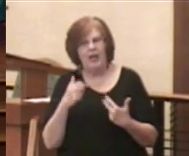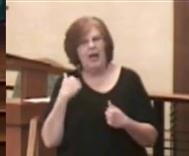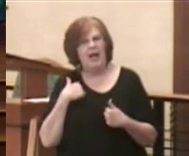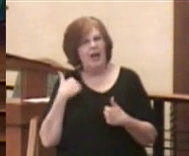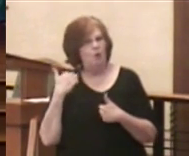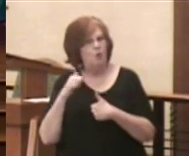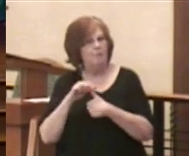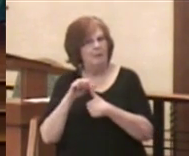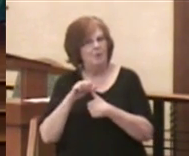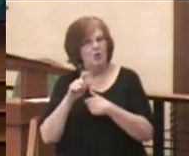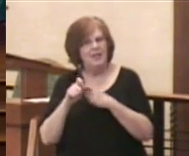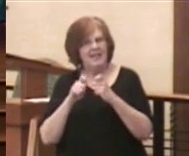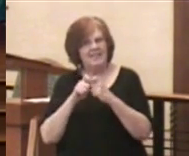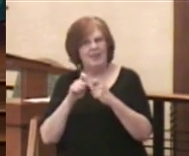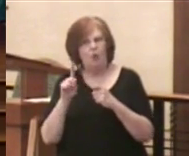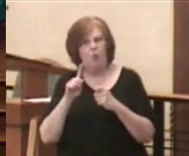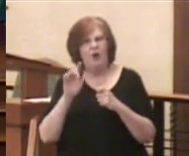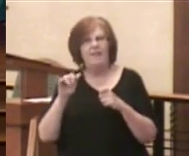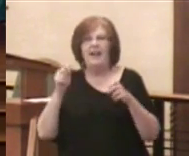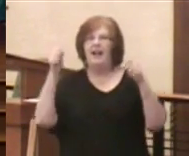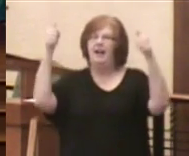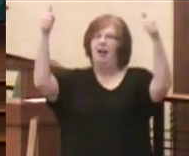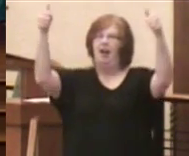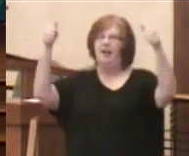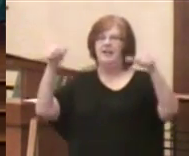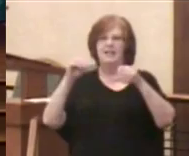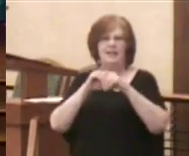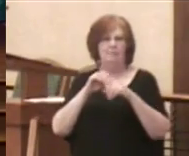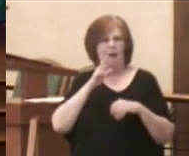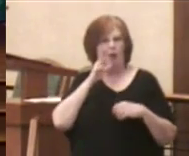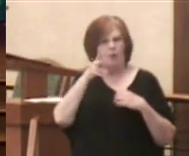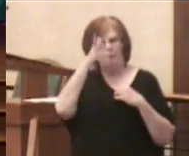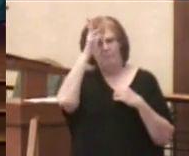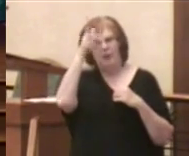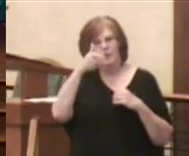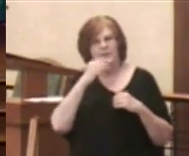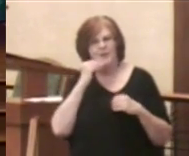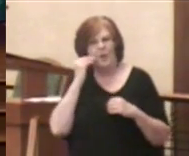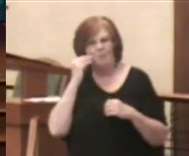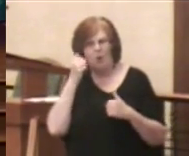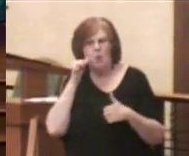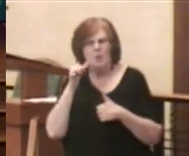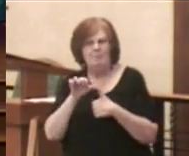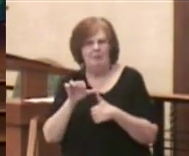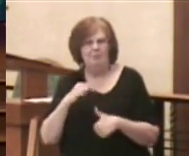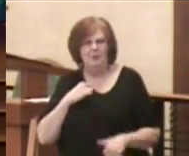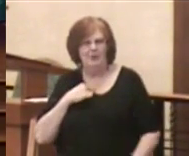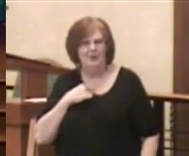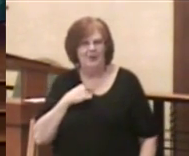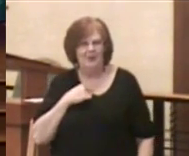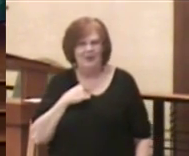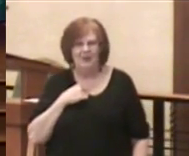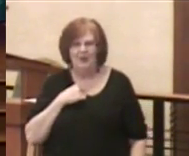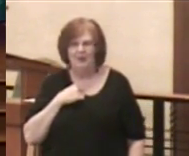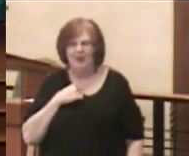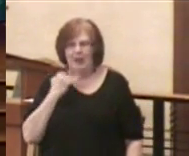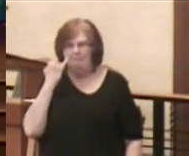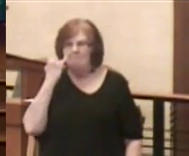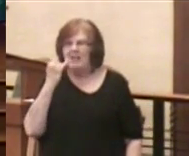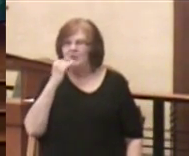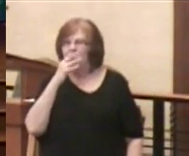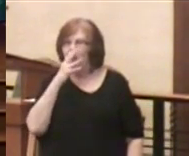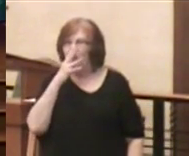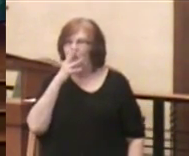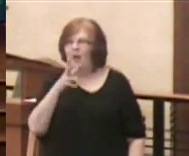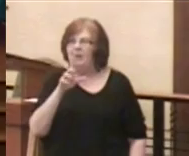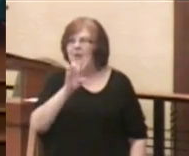exactly where it hung in my grandparents' home. I can imagine how my grandmother would walk